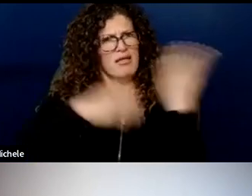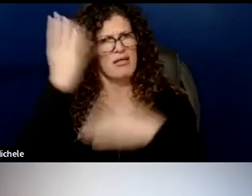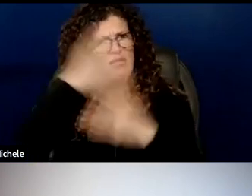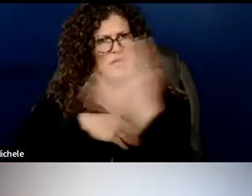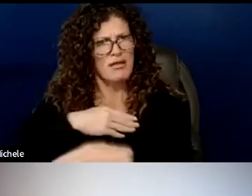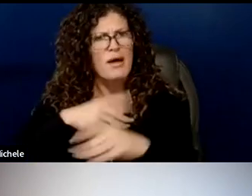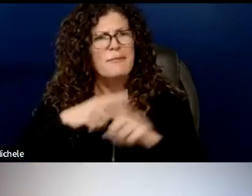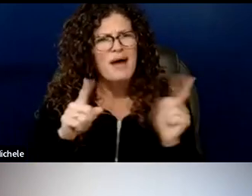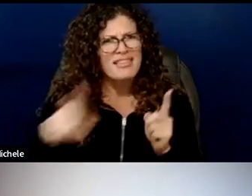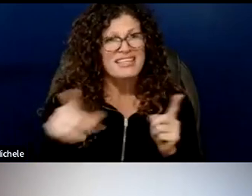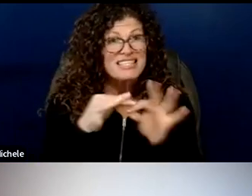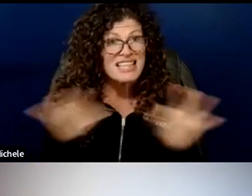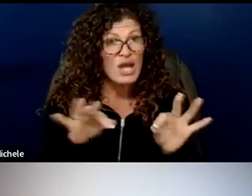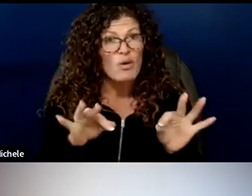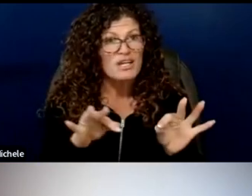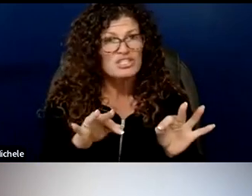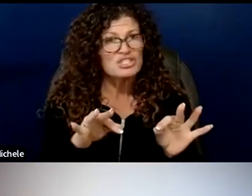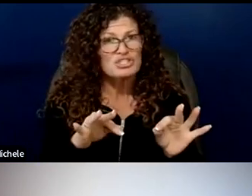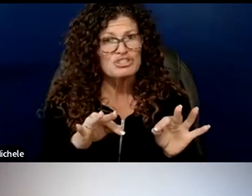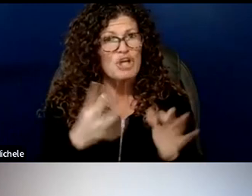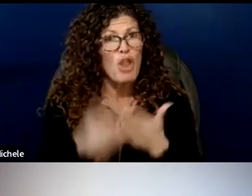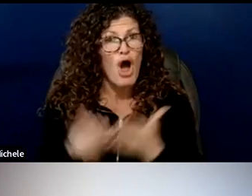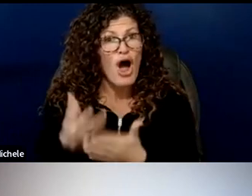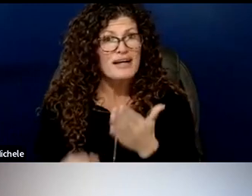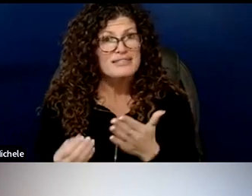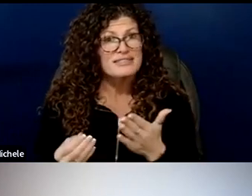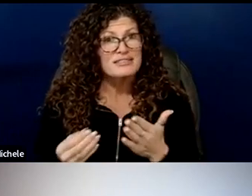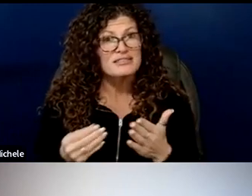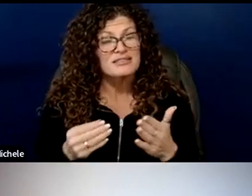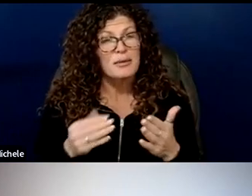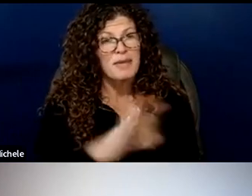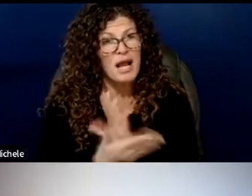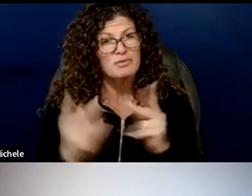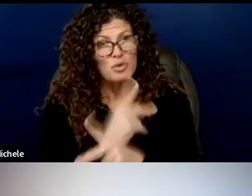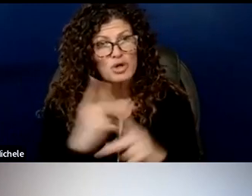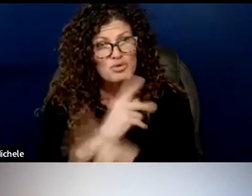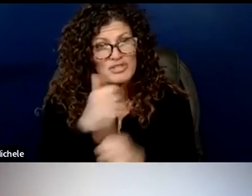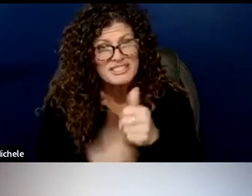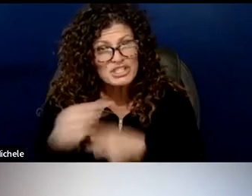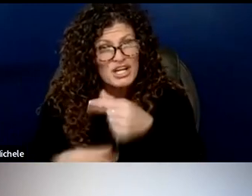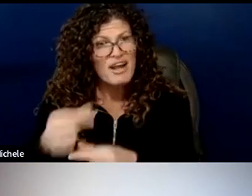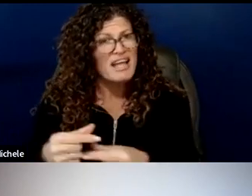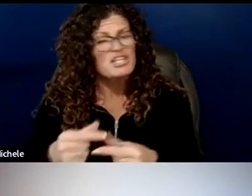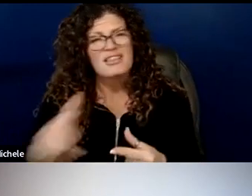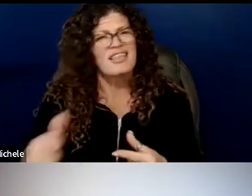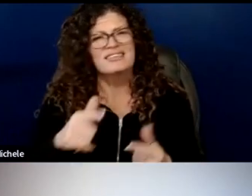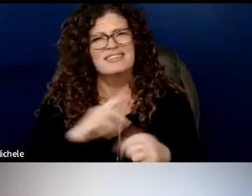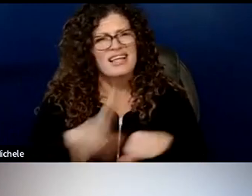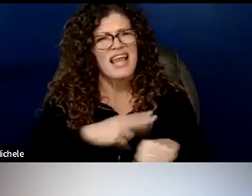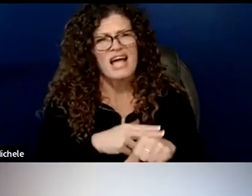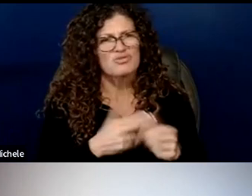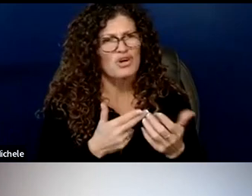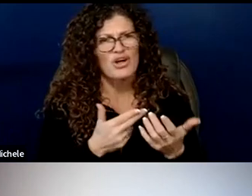language loss across generations is in my opinion one of the most fundamental erosions of a natural resource